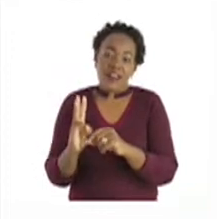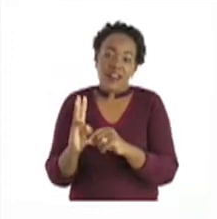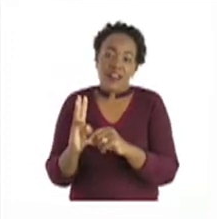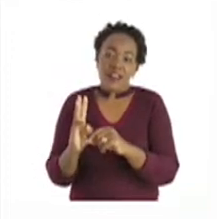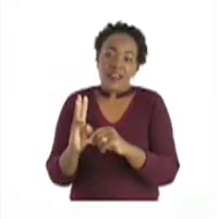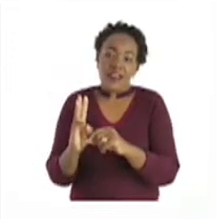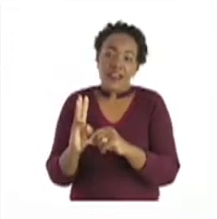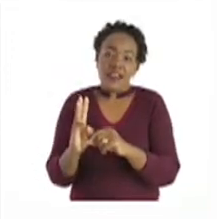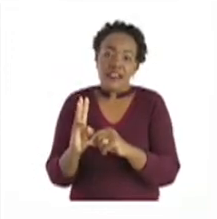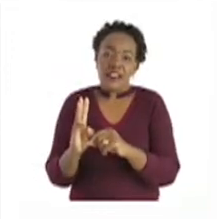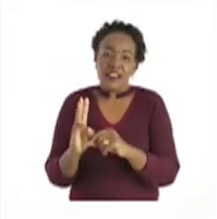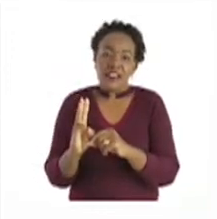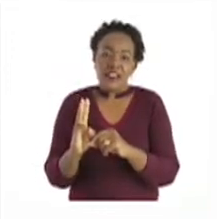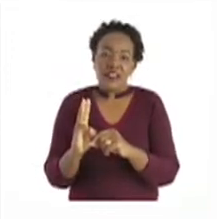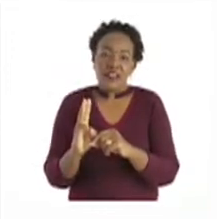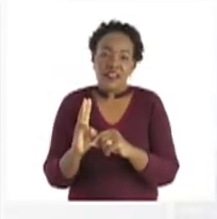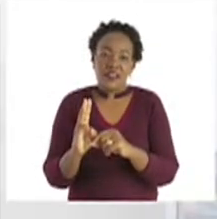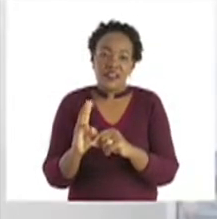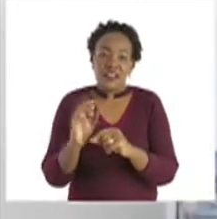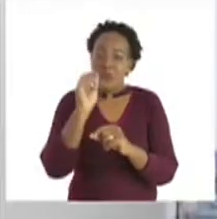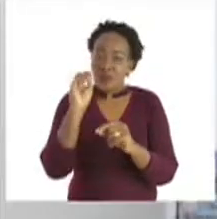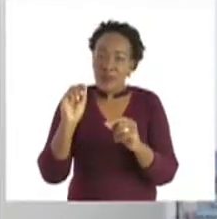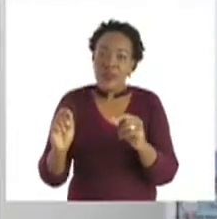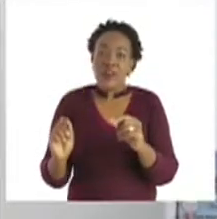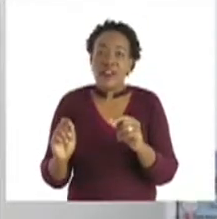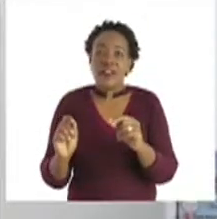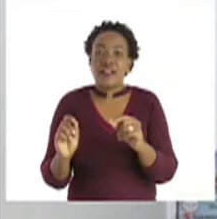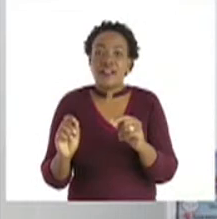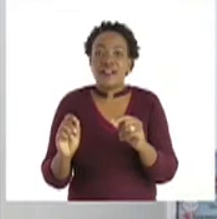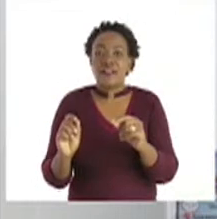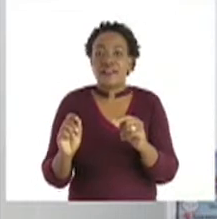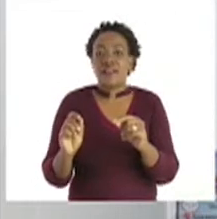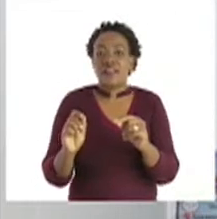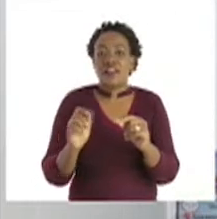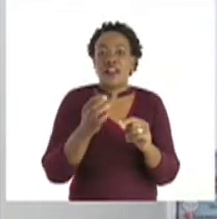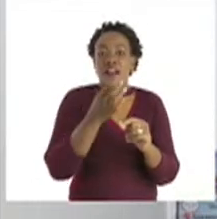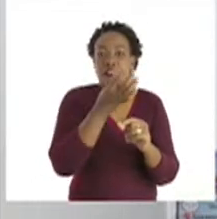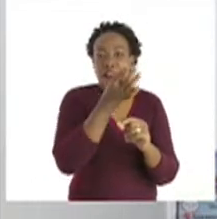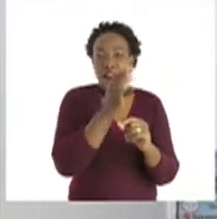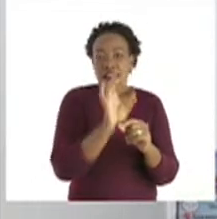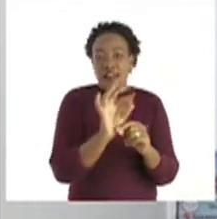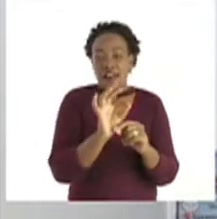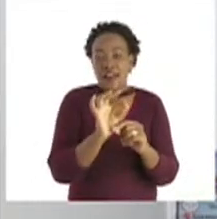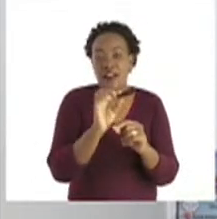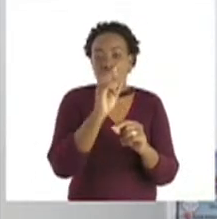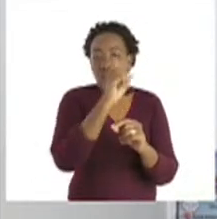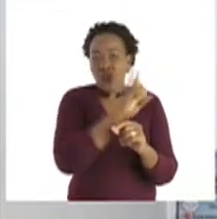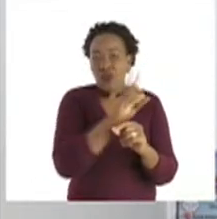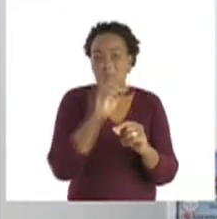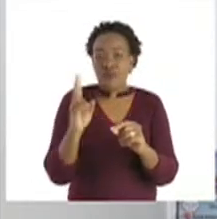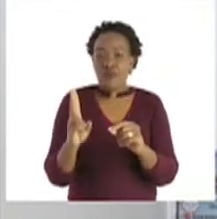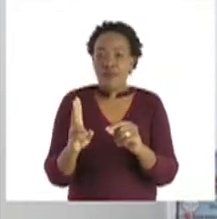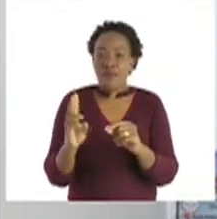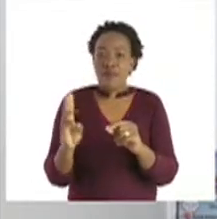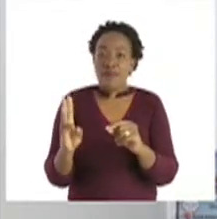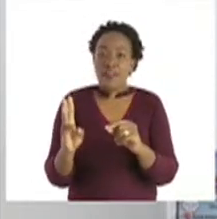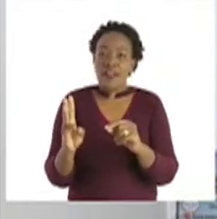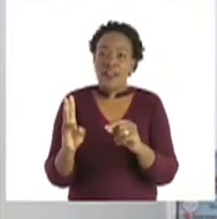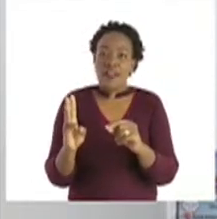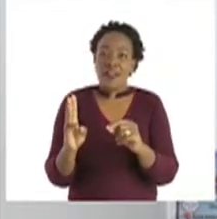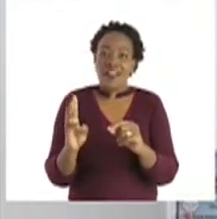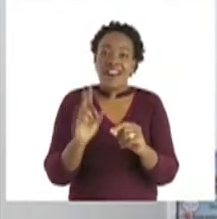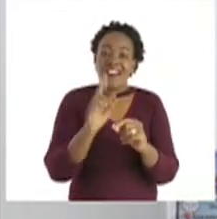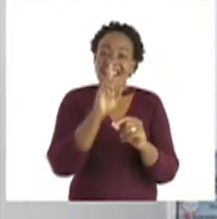Let me write it on the board. 9, 13, 9,